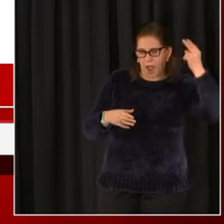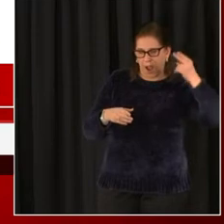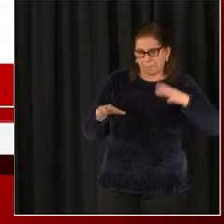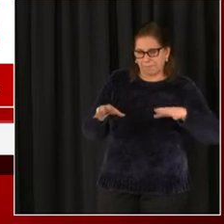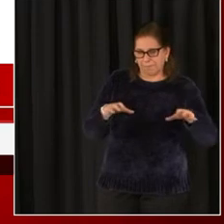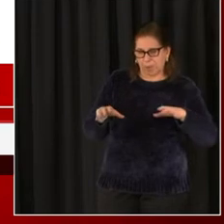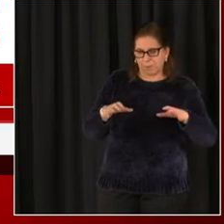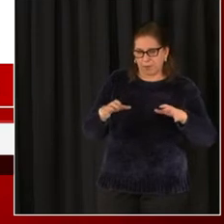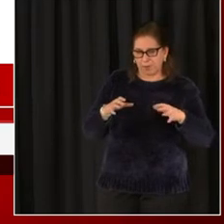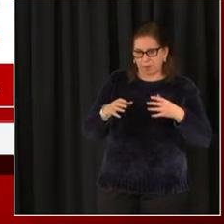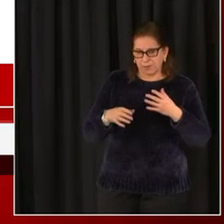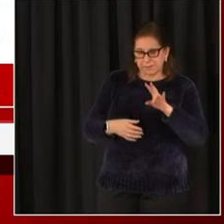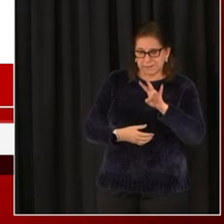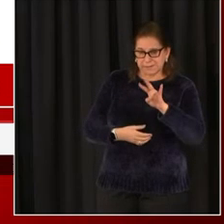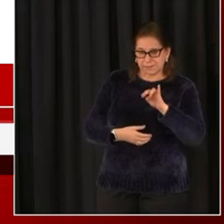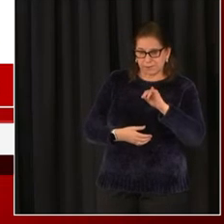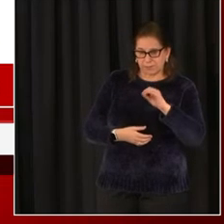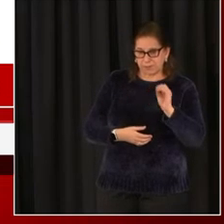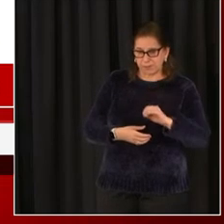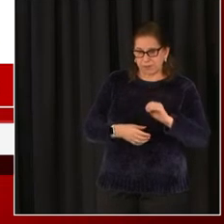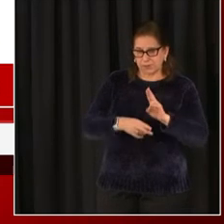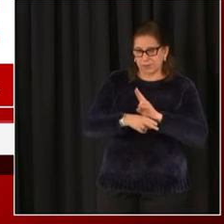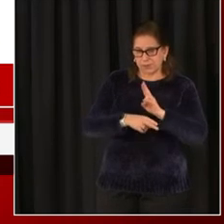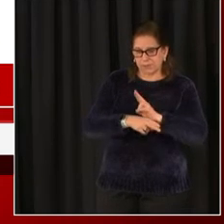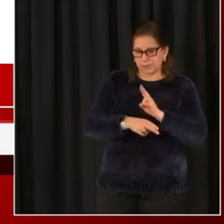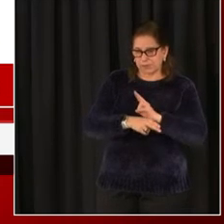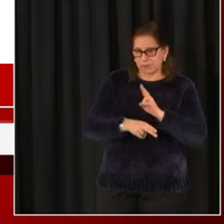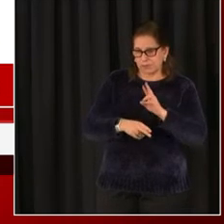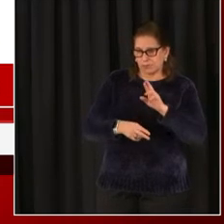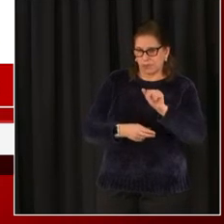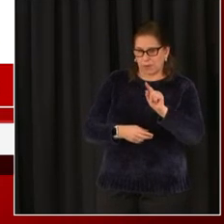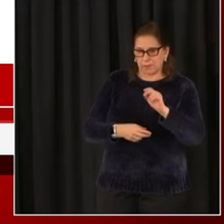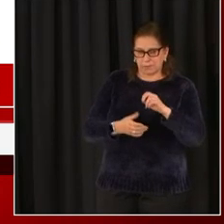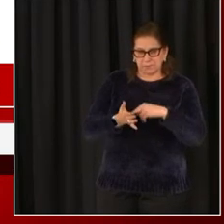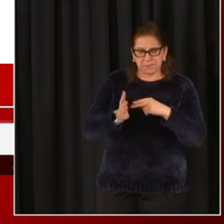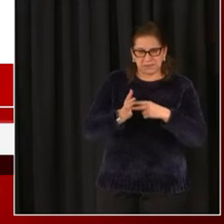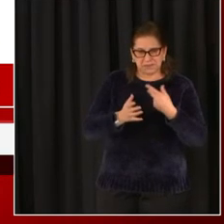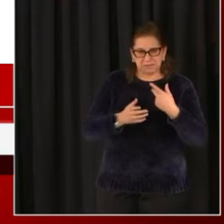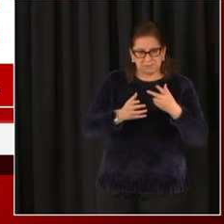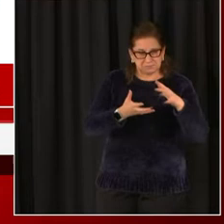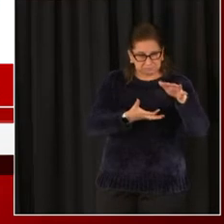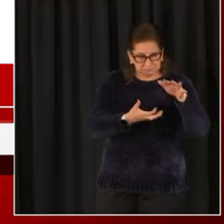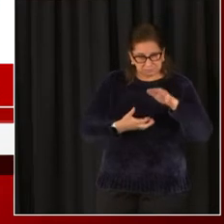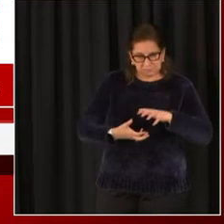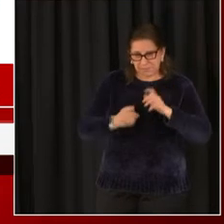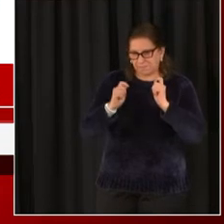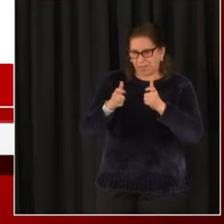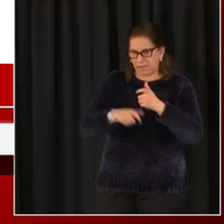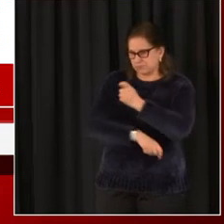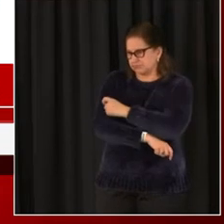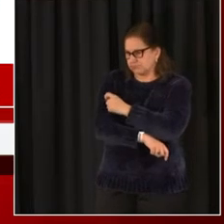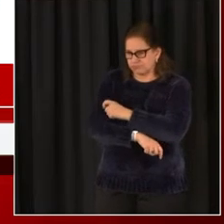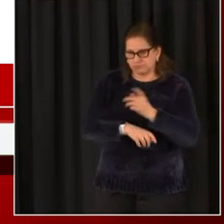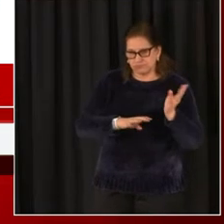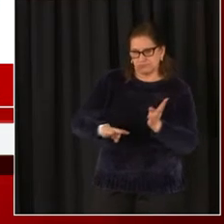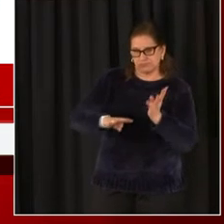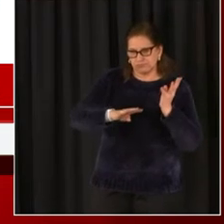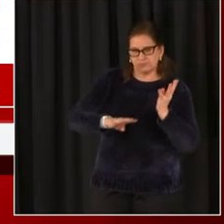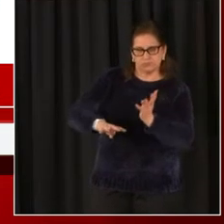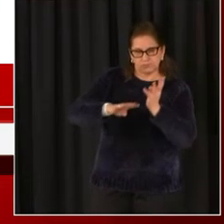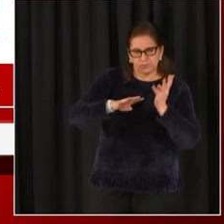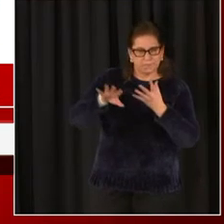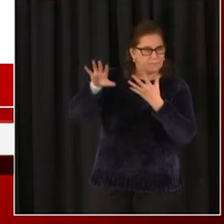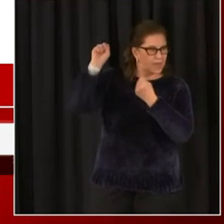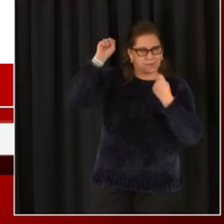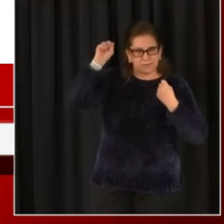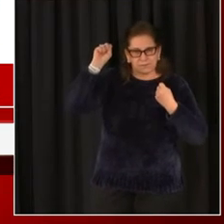% and that's where we are. Um, we still don't have good data coming into our system where we produce these numbers for our